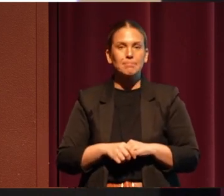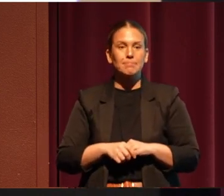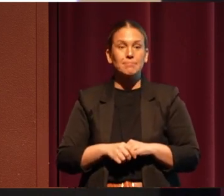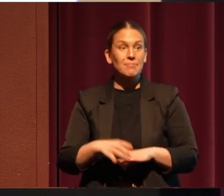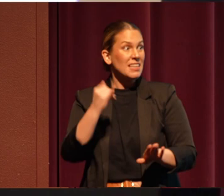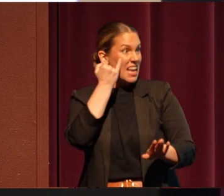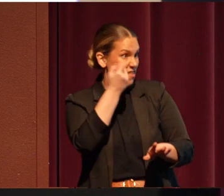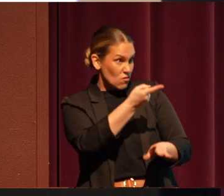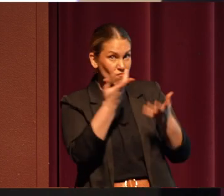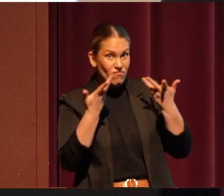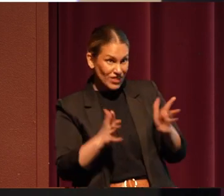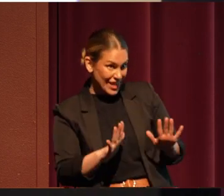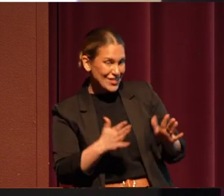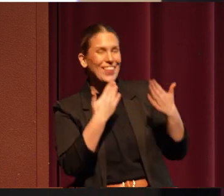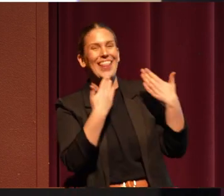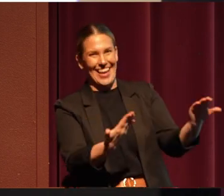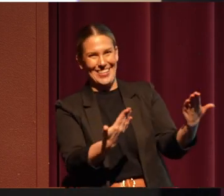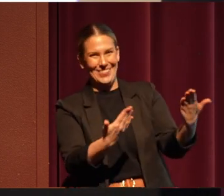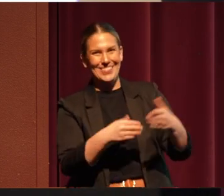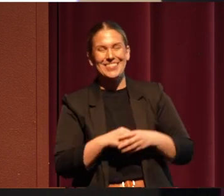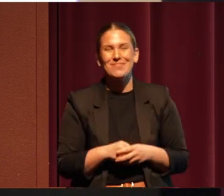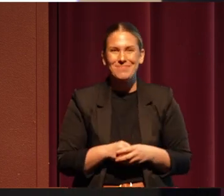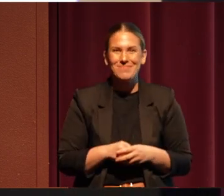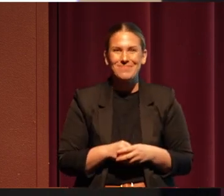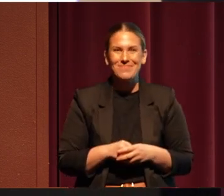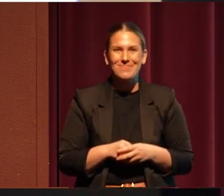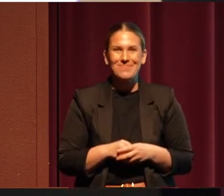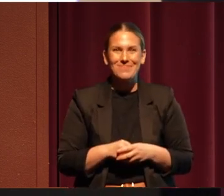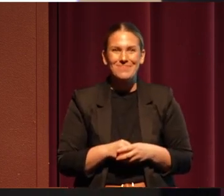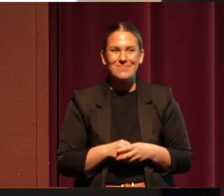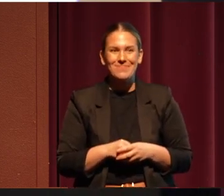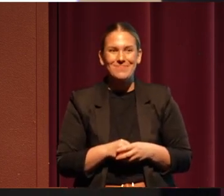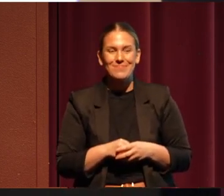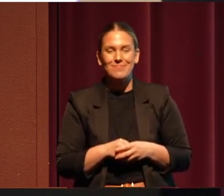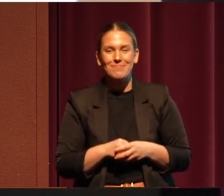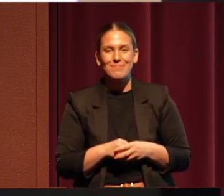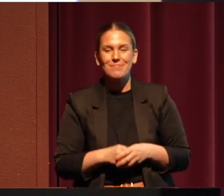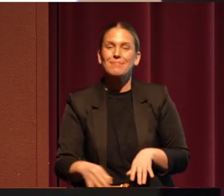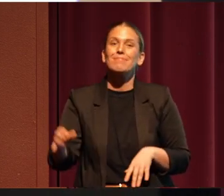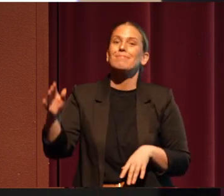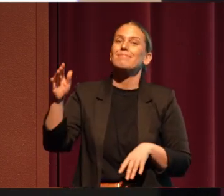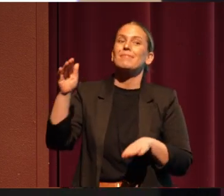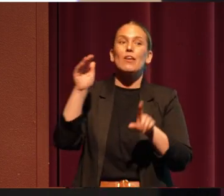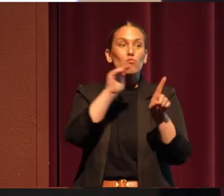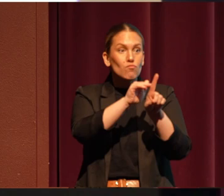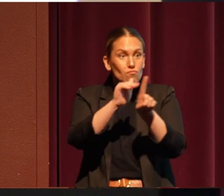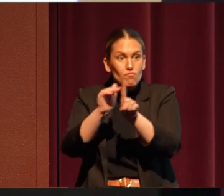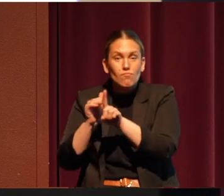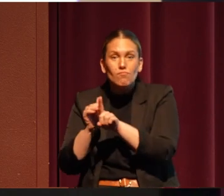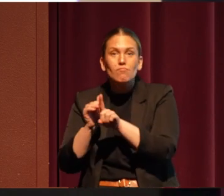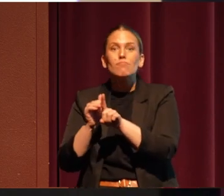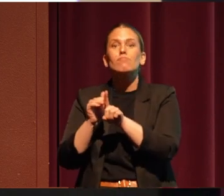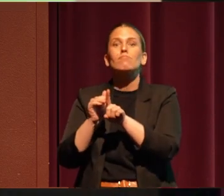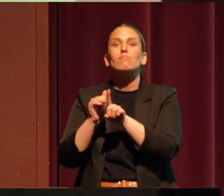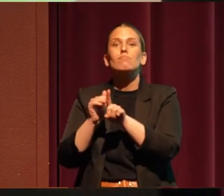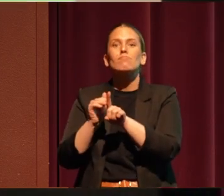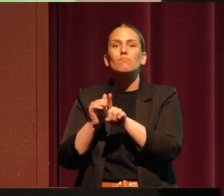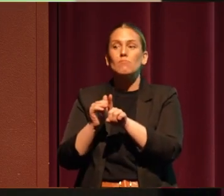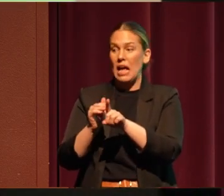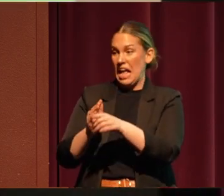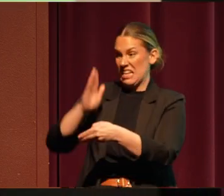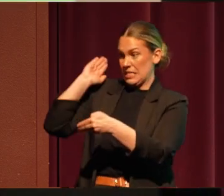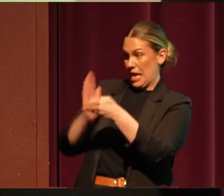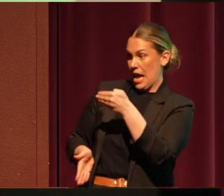If you already did that, thank you. And also a reminder to everyone in the audience that we will have a short Q